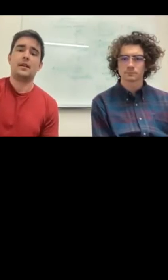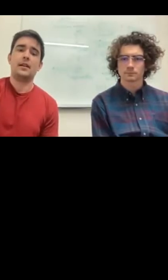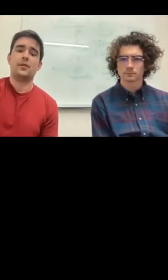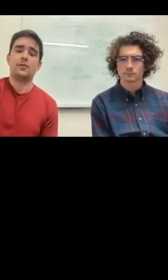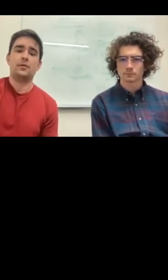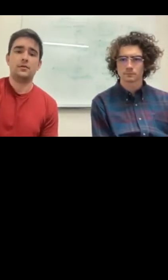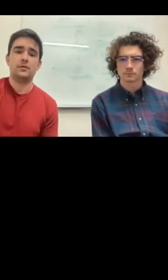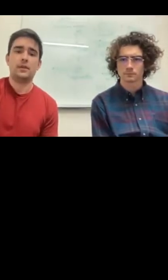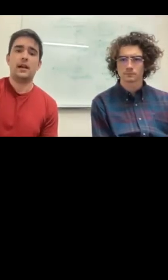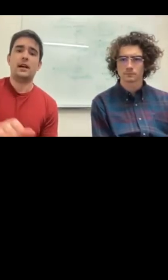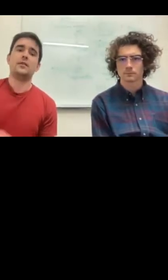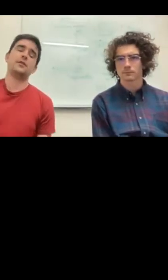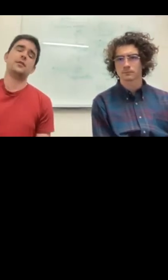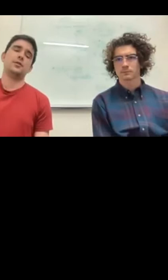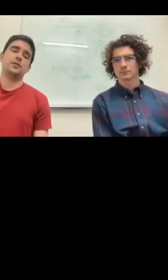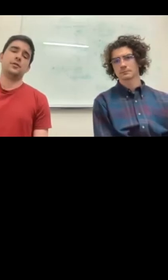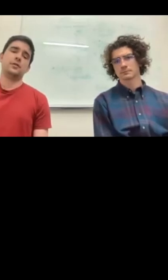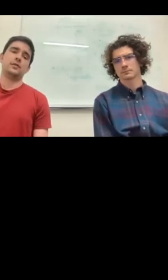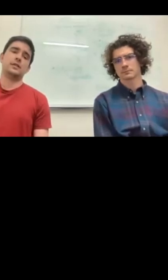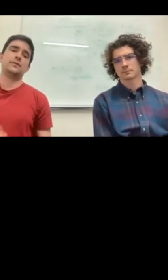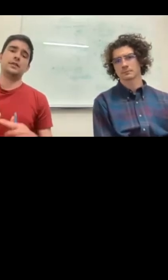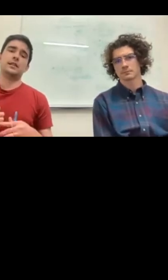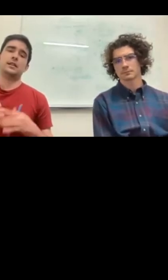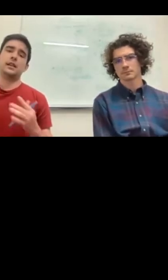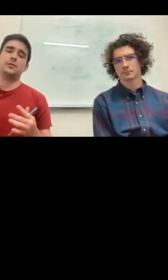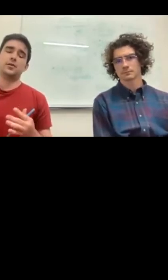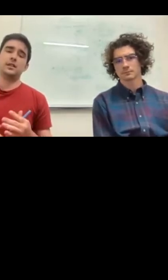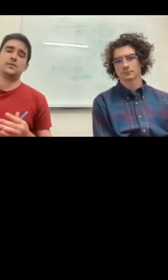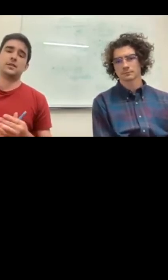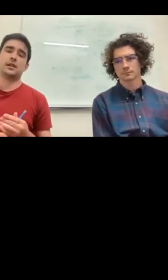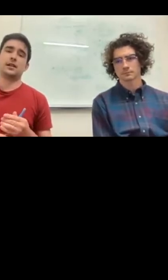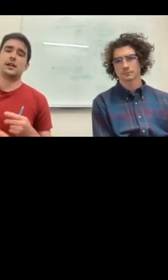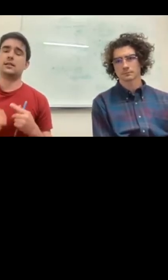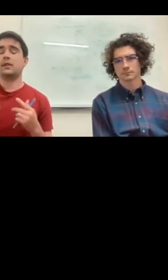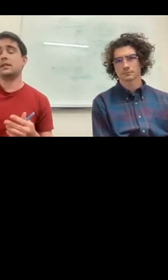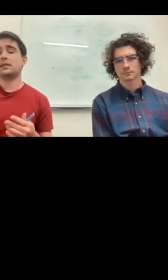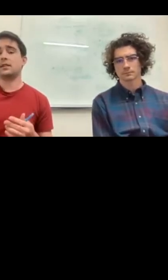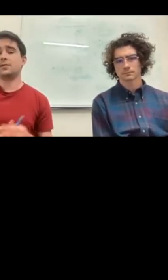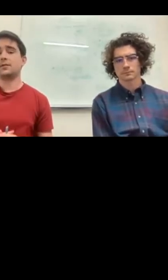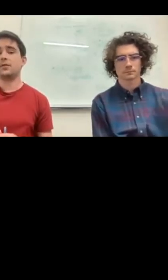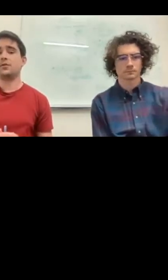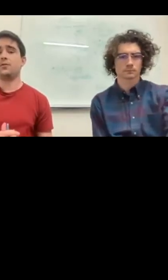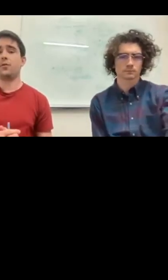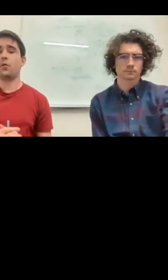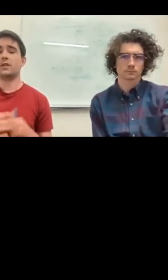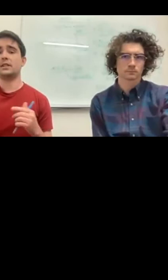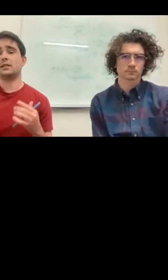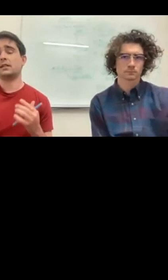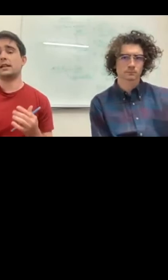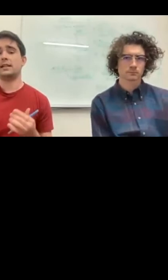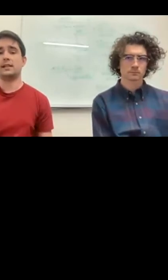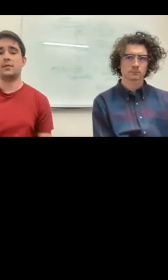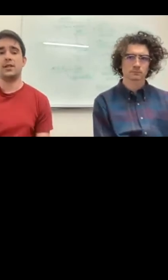Now, scaffolding native motifs kind of lends itself to four